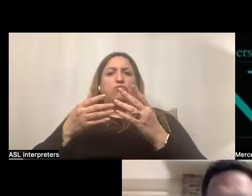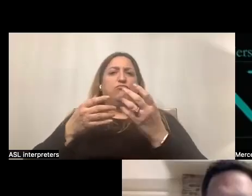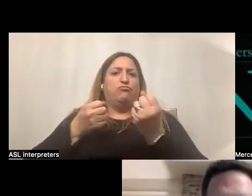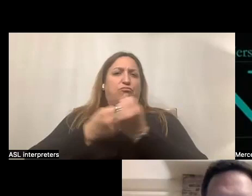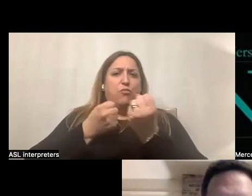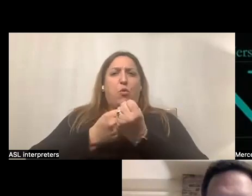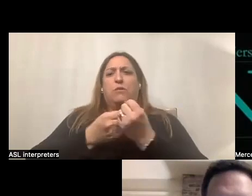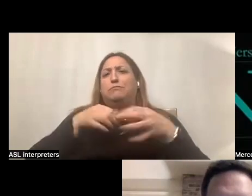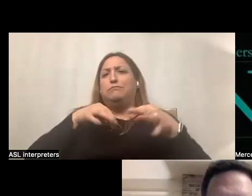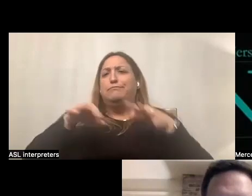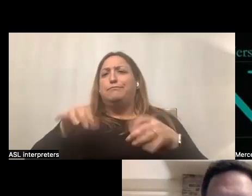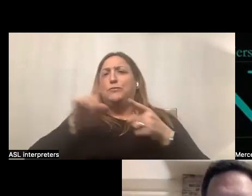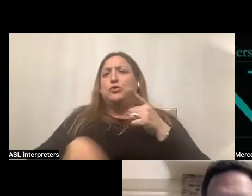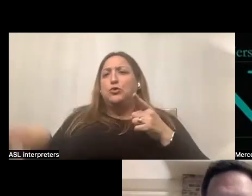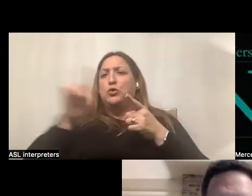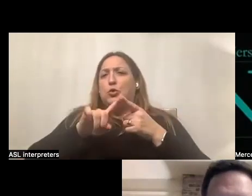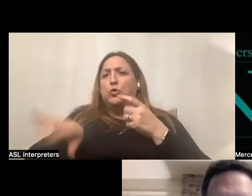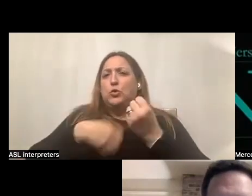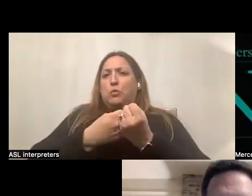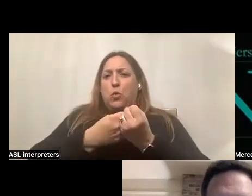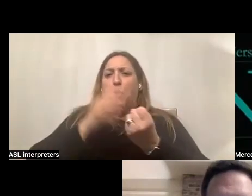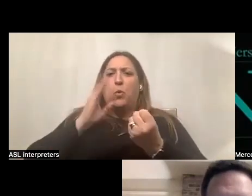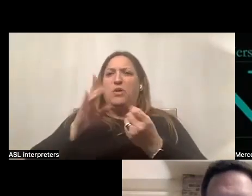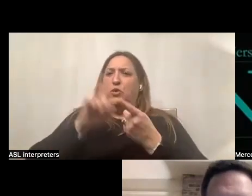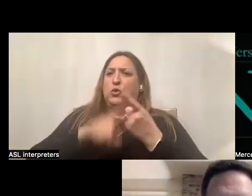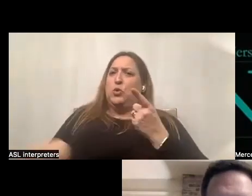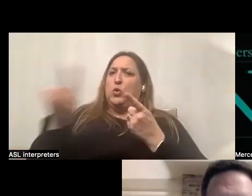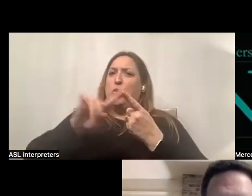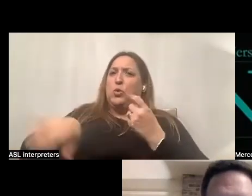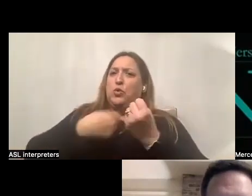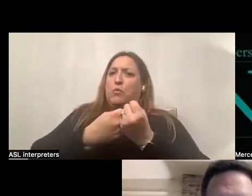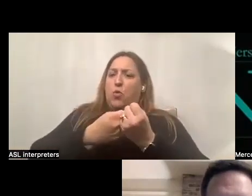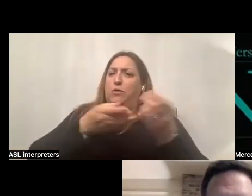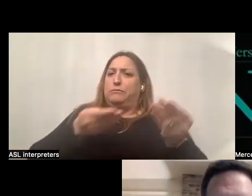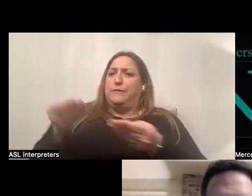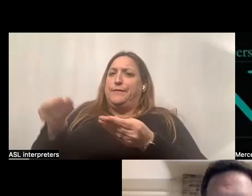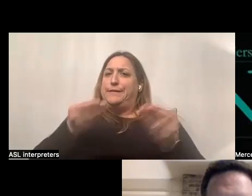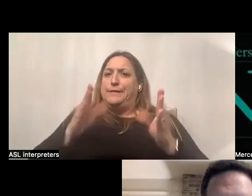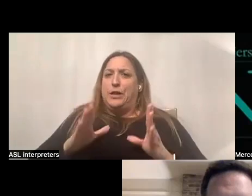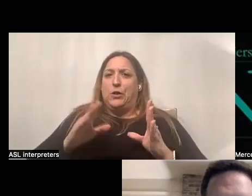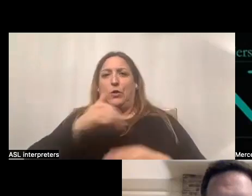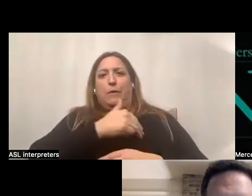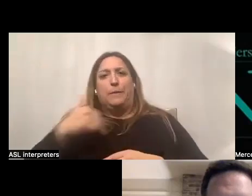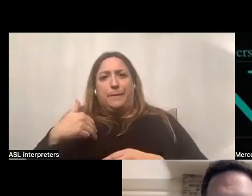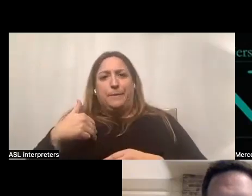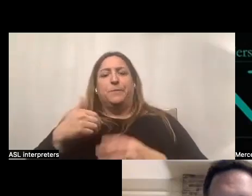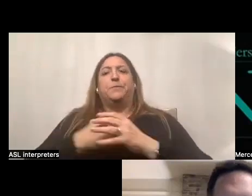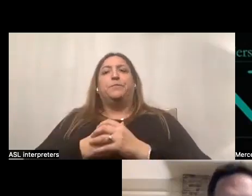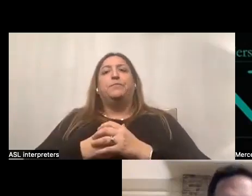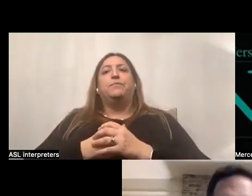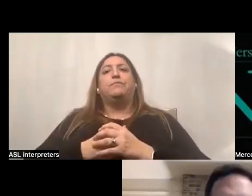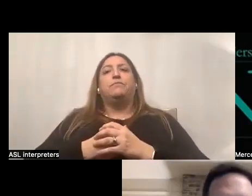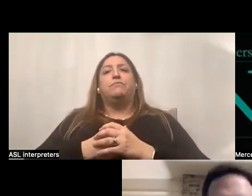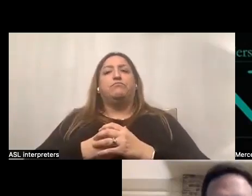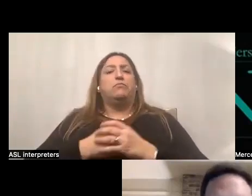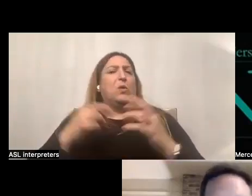of support. Um, because as circle of support facilitators and members, um, they're, what